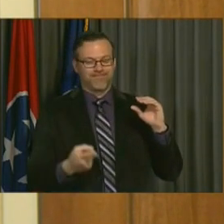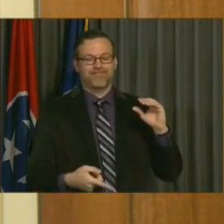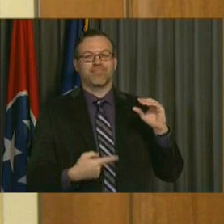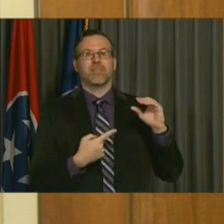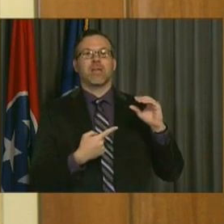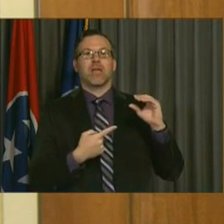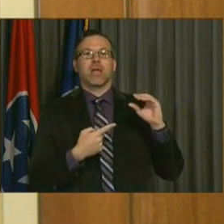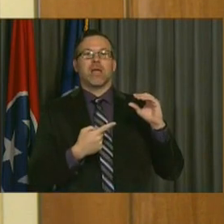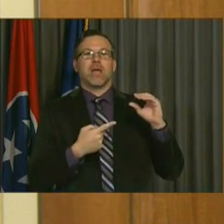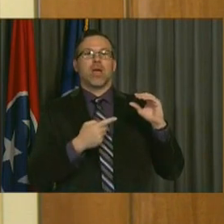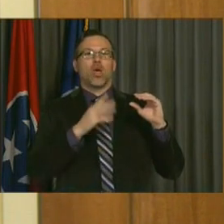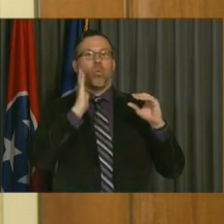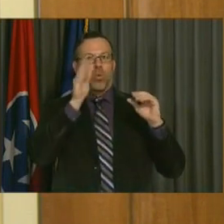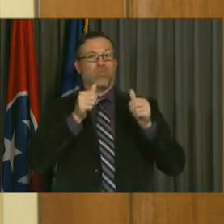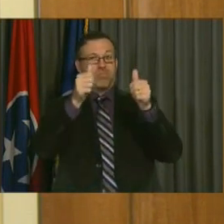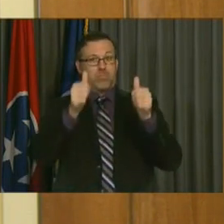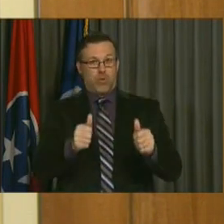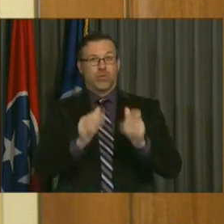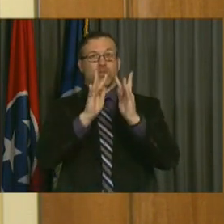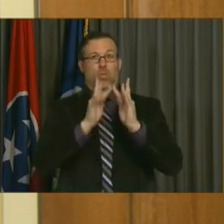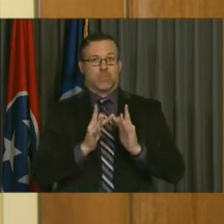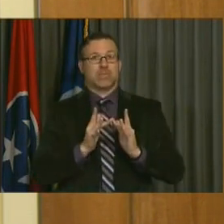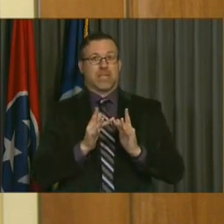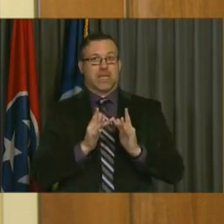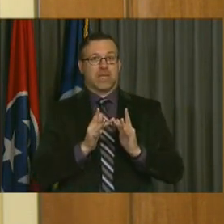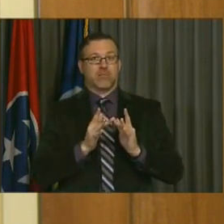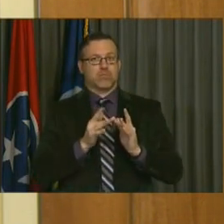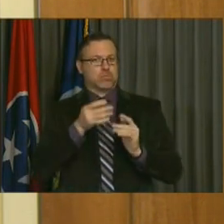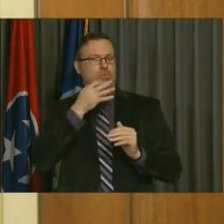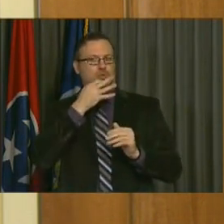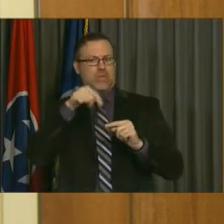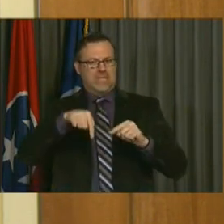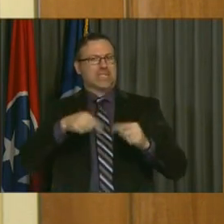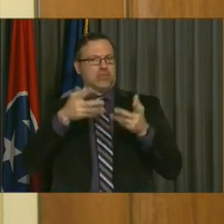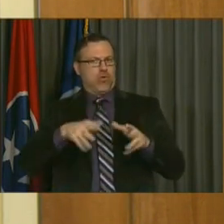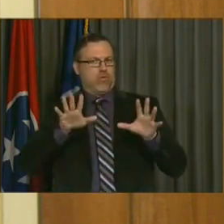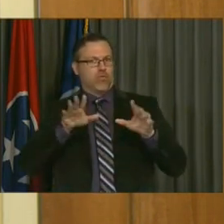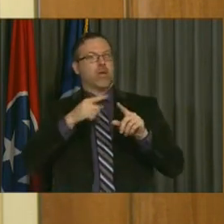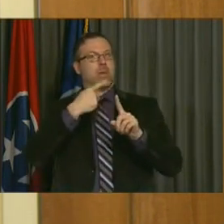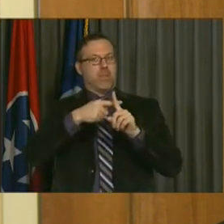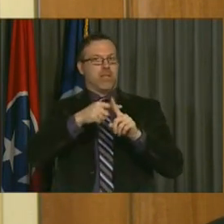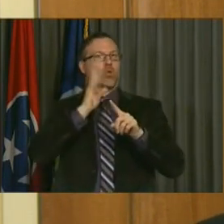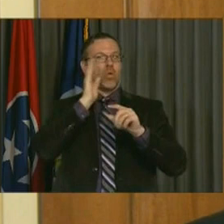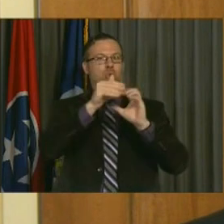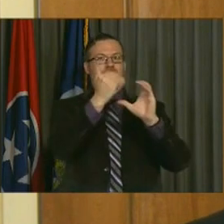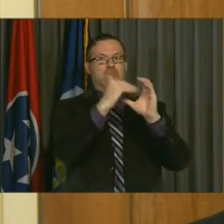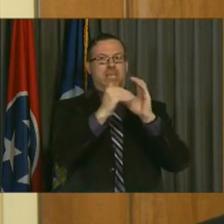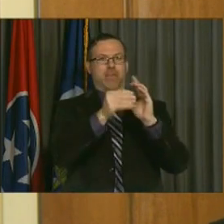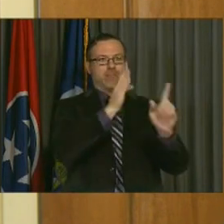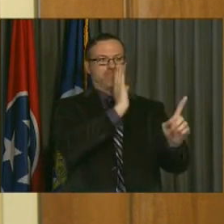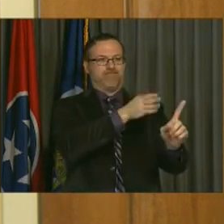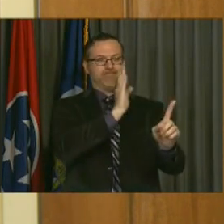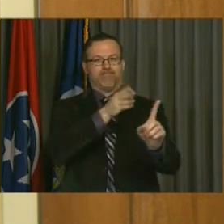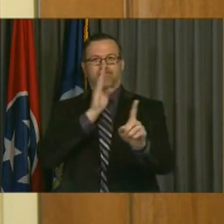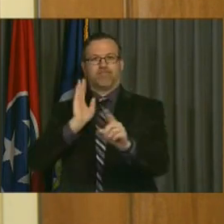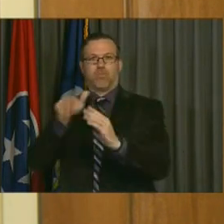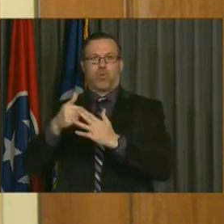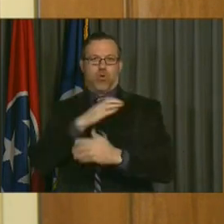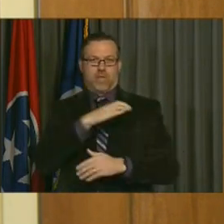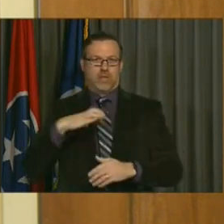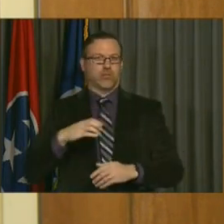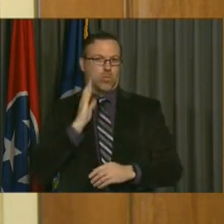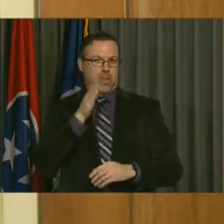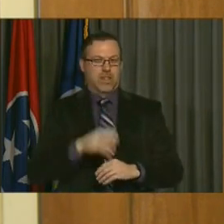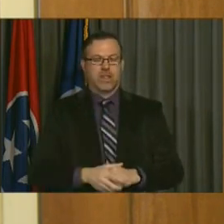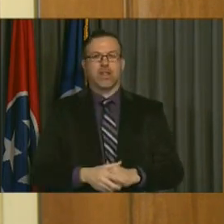it will be available on the website shortly after this as well as emailed directly to the Council members. As mentioned earlier,